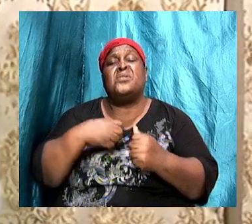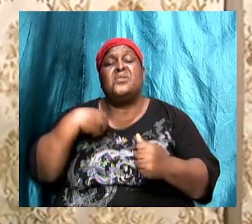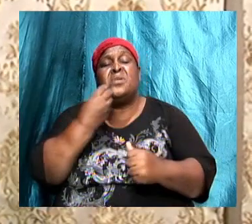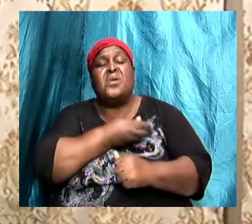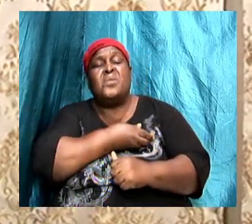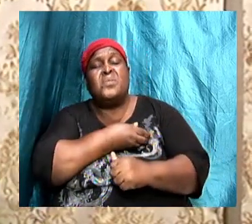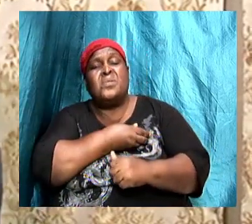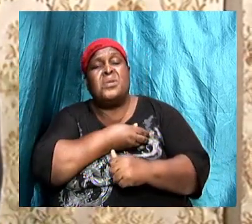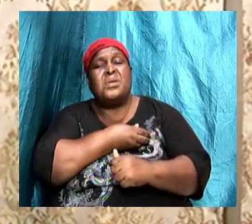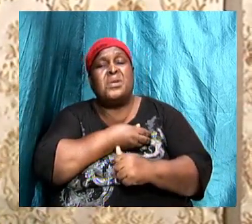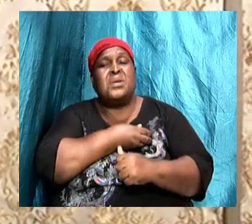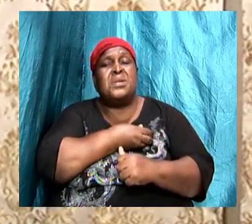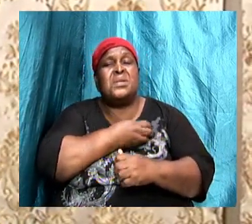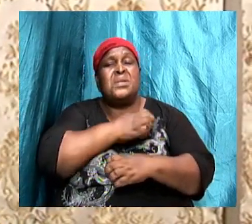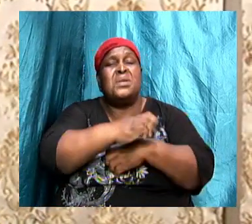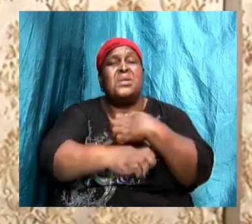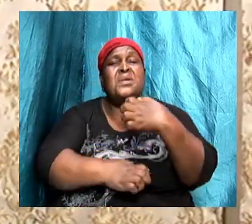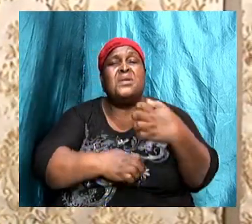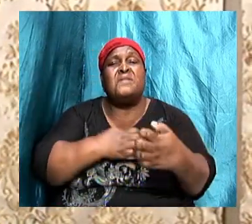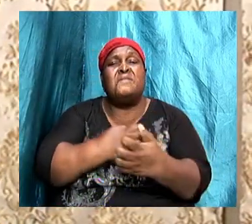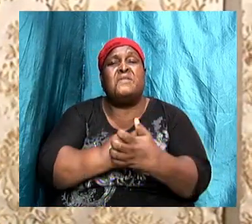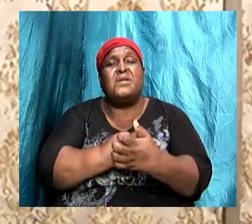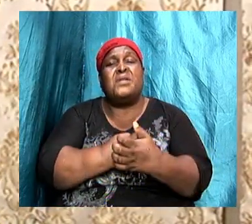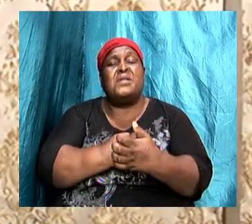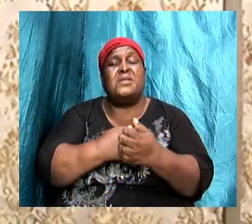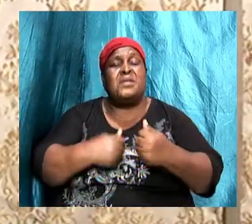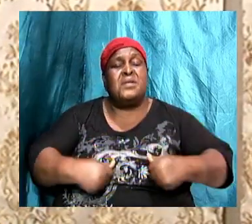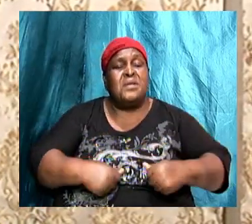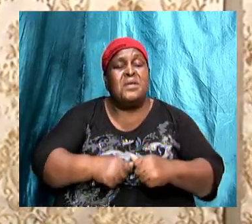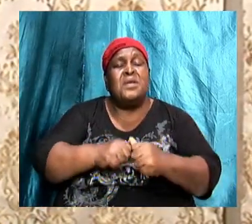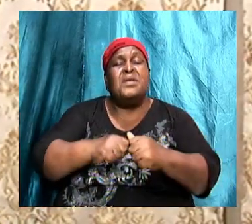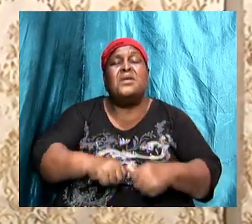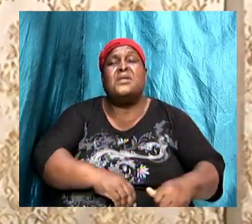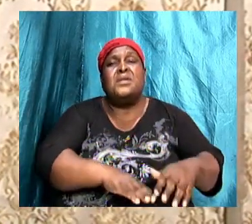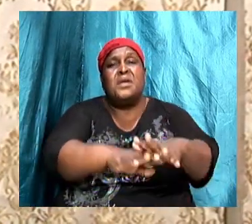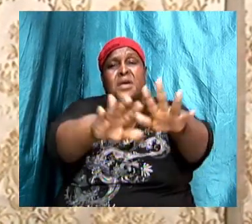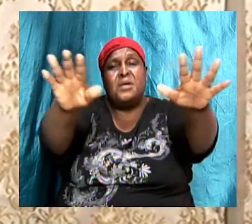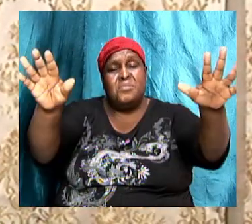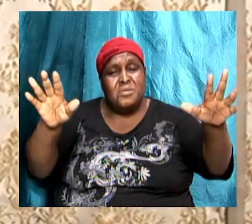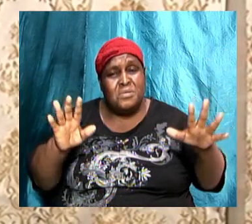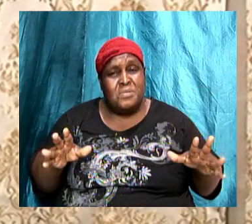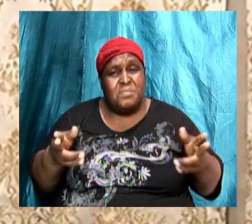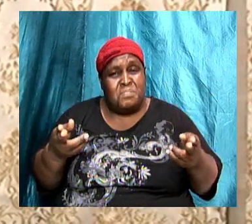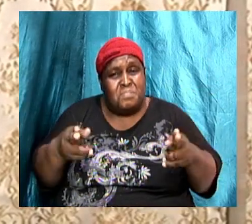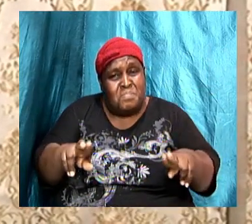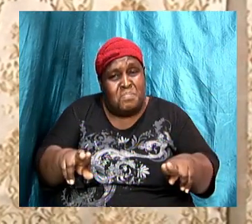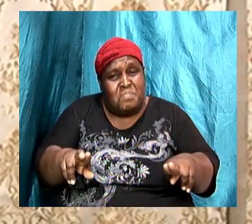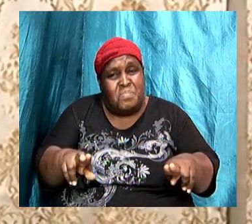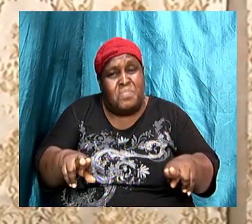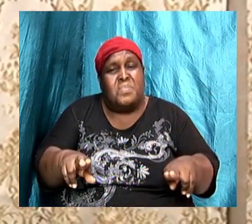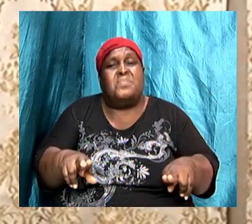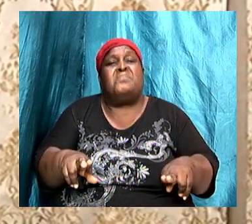environment, the atmosphere in which we operate as a church. And yes, there will be